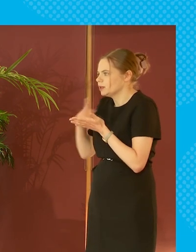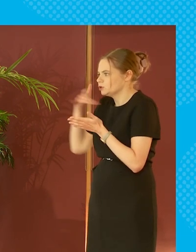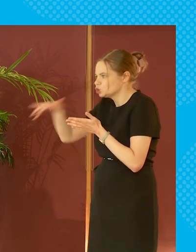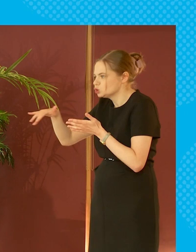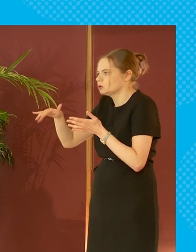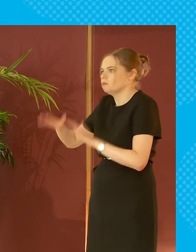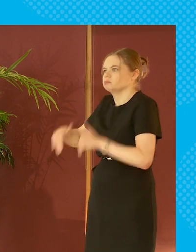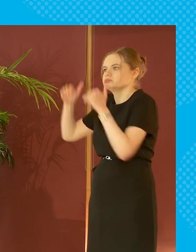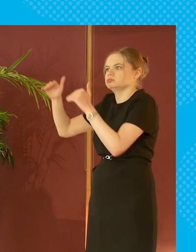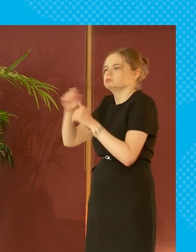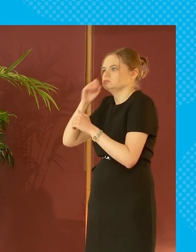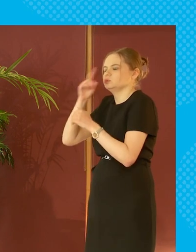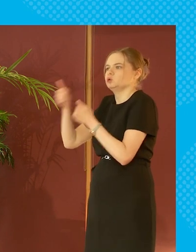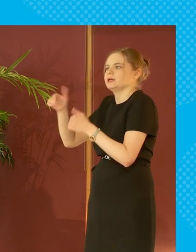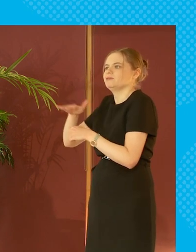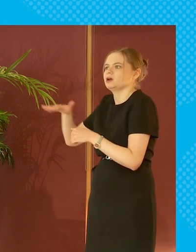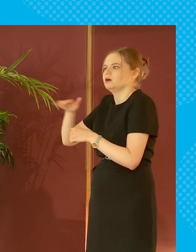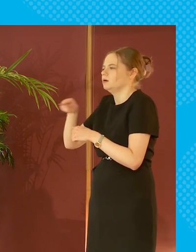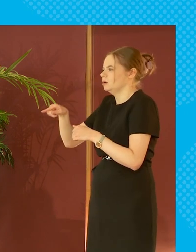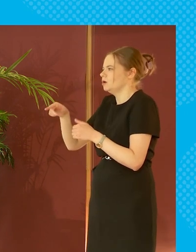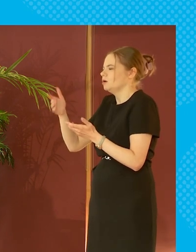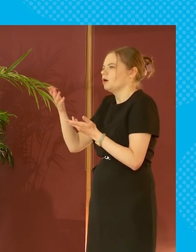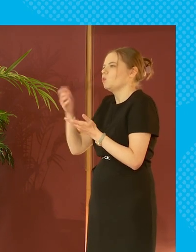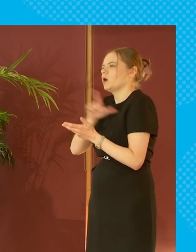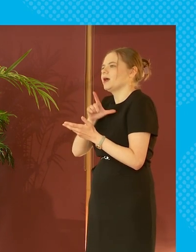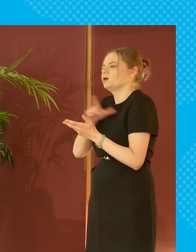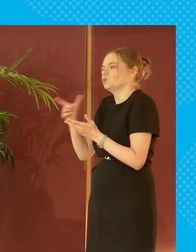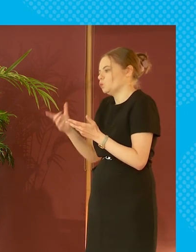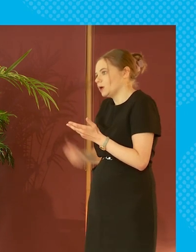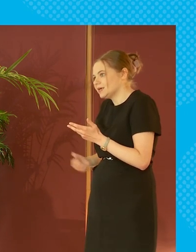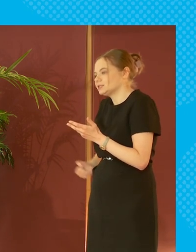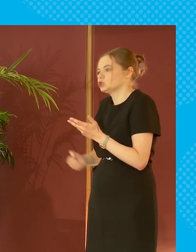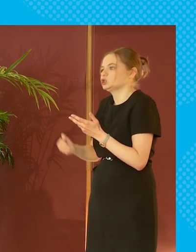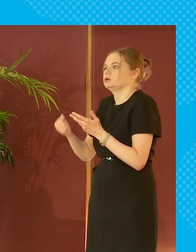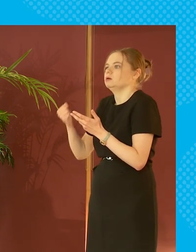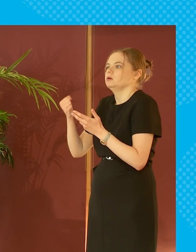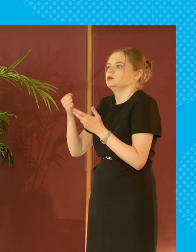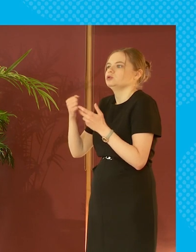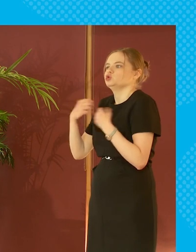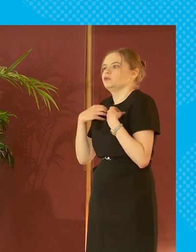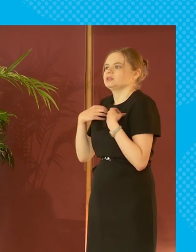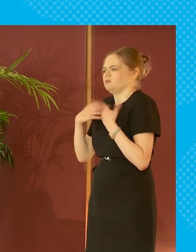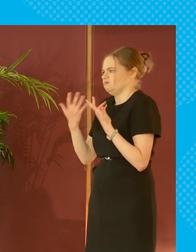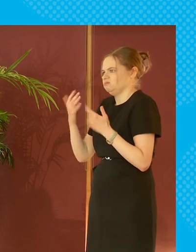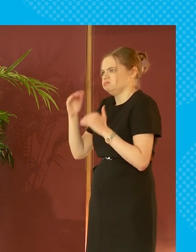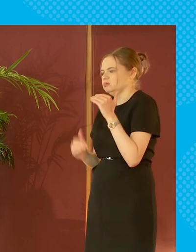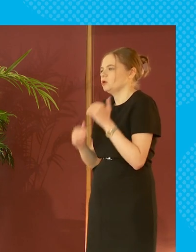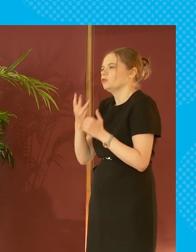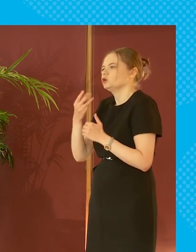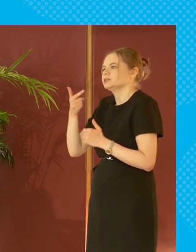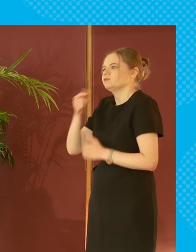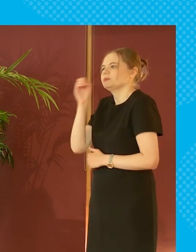comparatively low wages and hospitality and tourism that doesn't help business people are only in those properties like i think it's